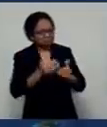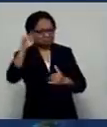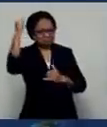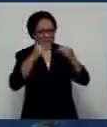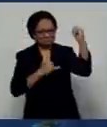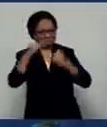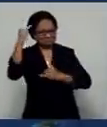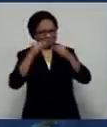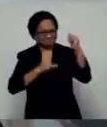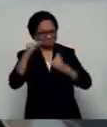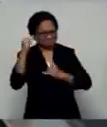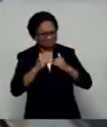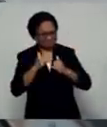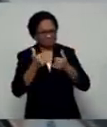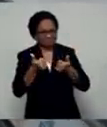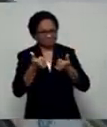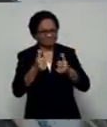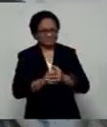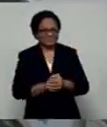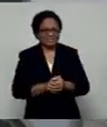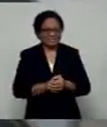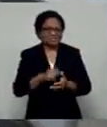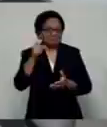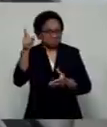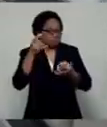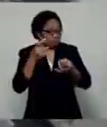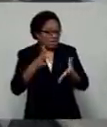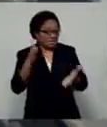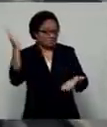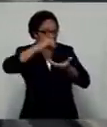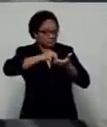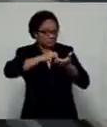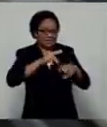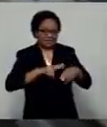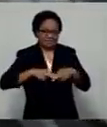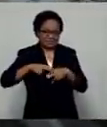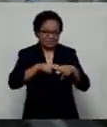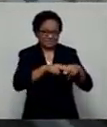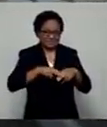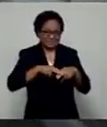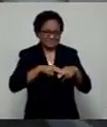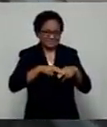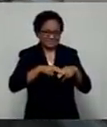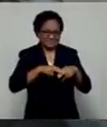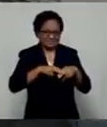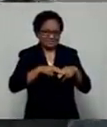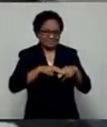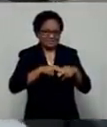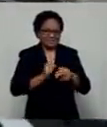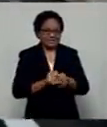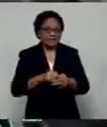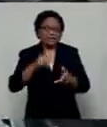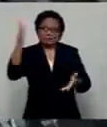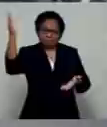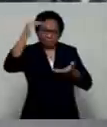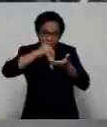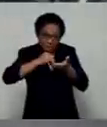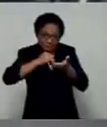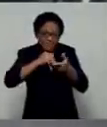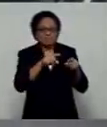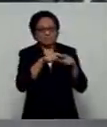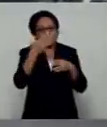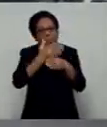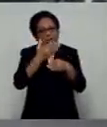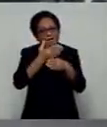Are you willing to open a bubble with us? All of that means employment opportunities for everyone.